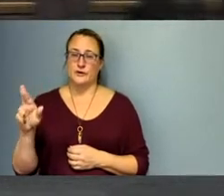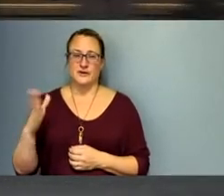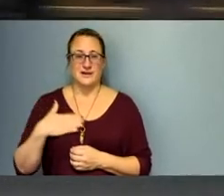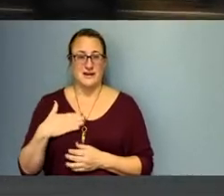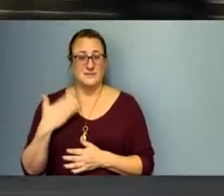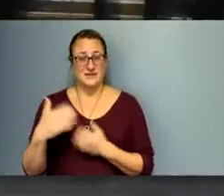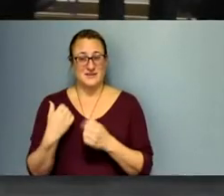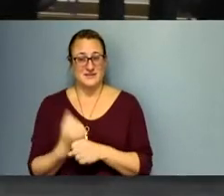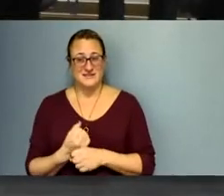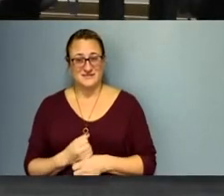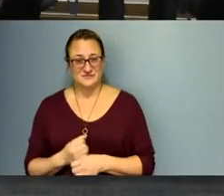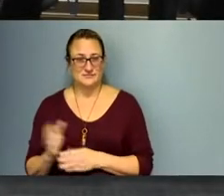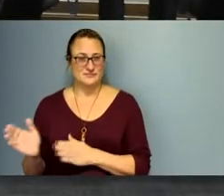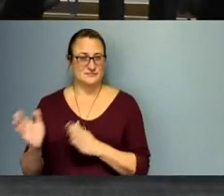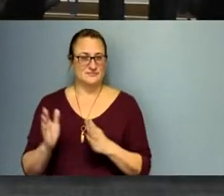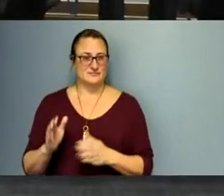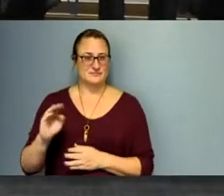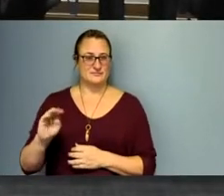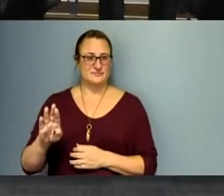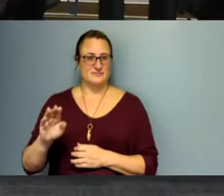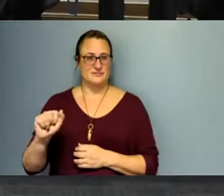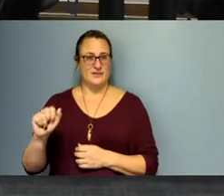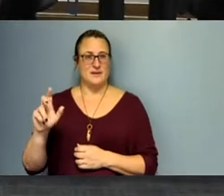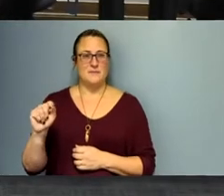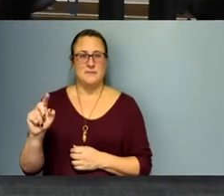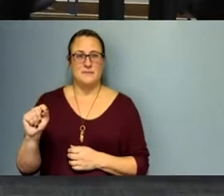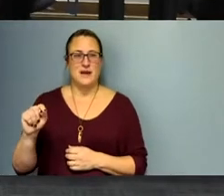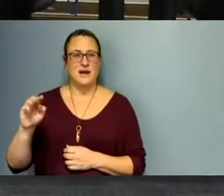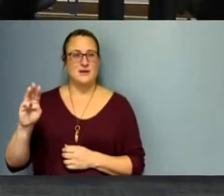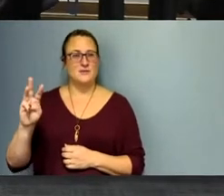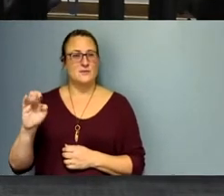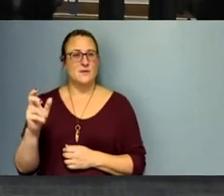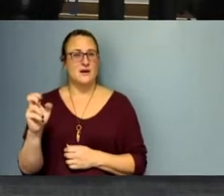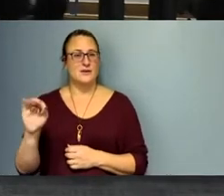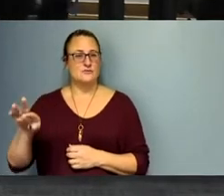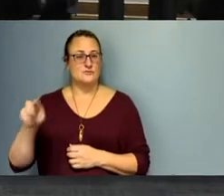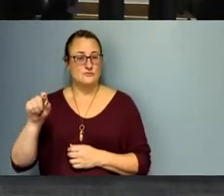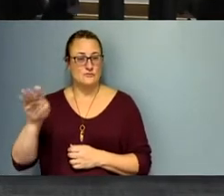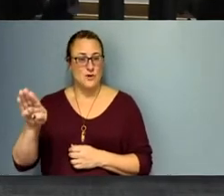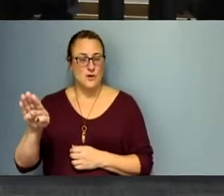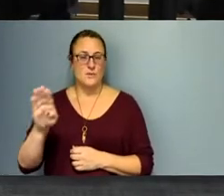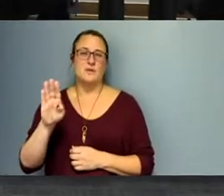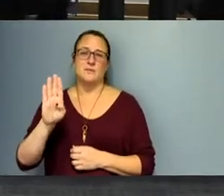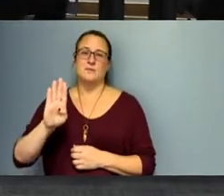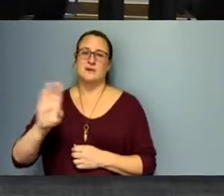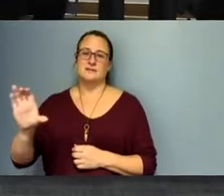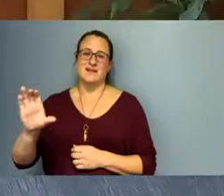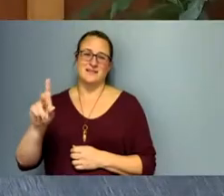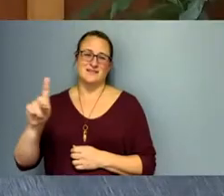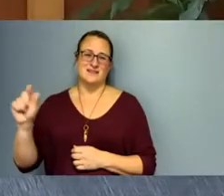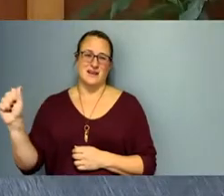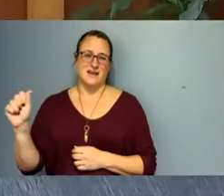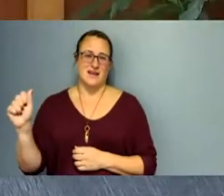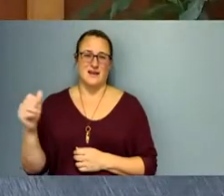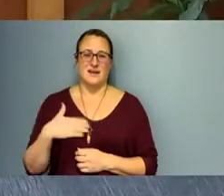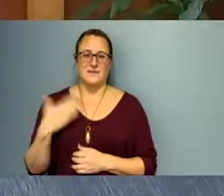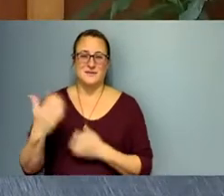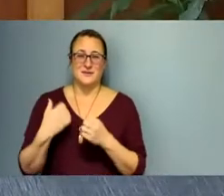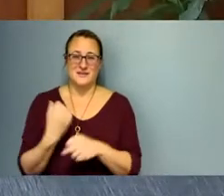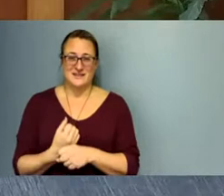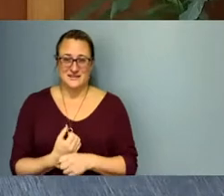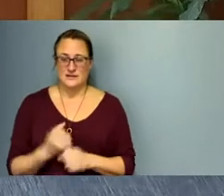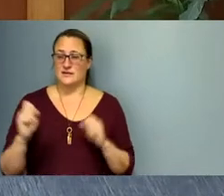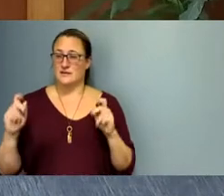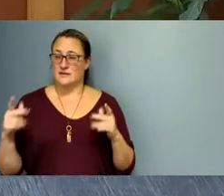Good morning, everybody. Matt Weintraub, Bucks County DA. Happy New Year, everybody. Thank you, everyone. So we'll begin with the nomination of the election